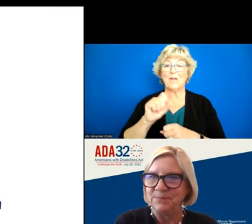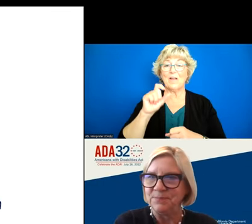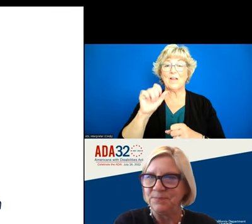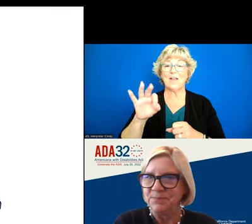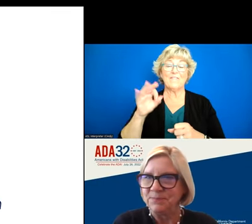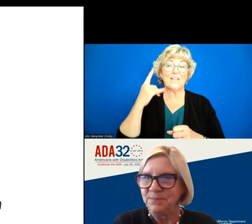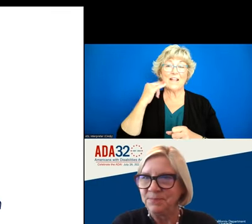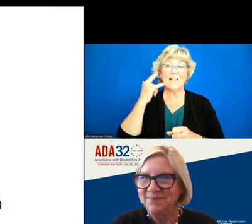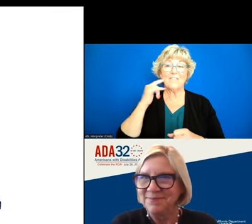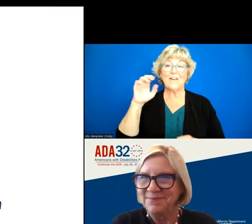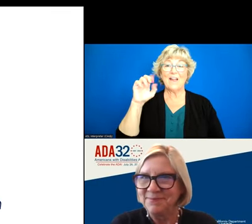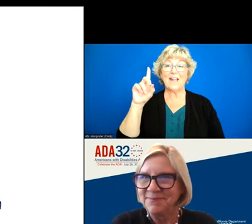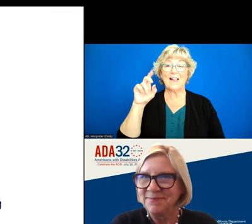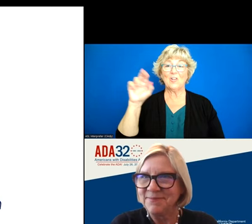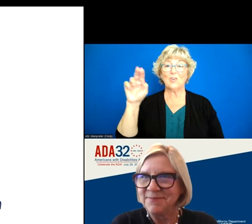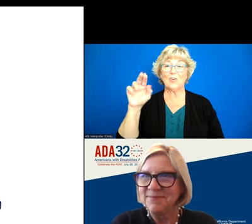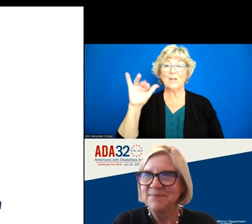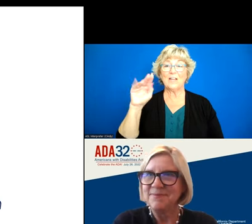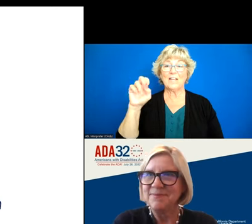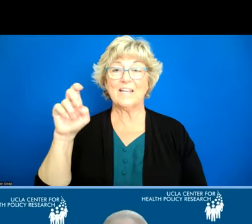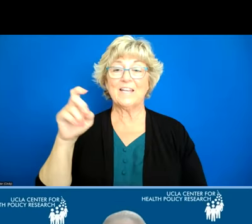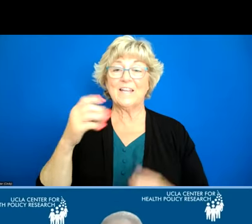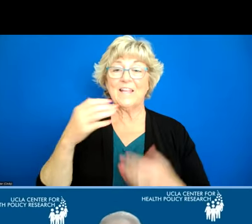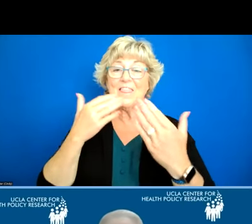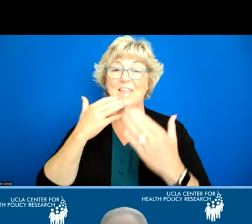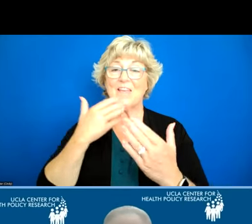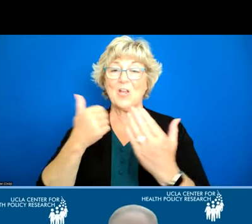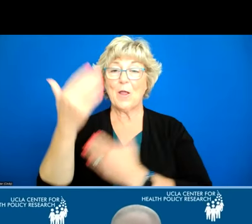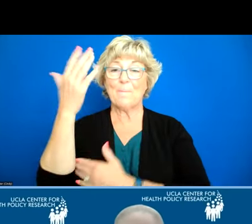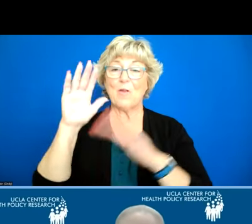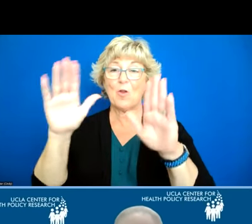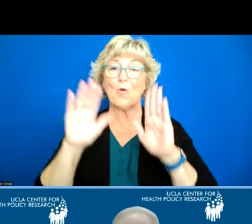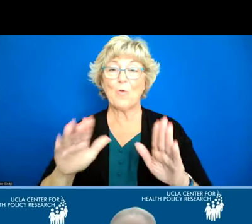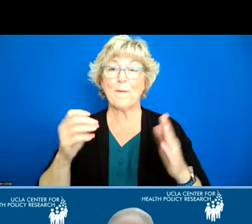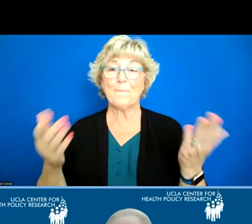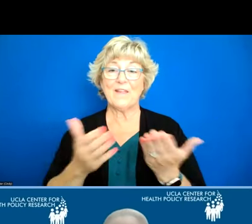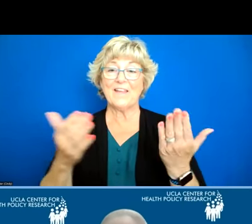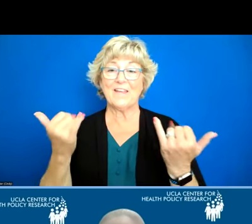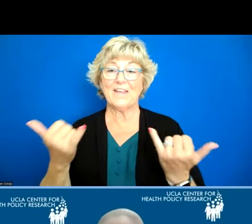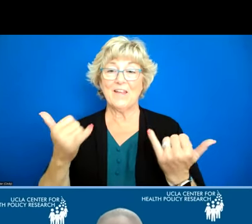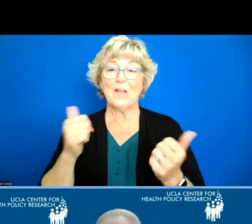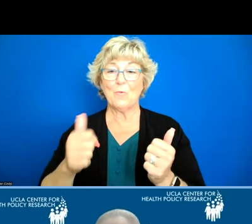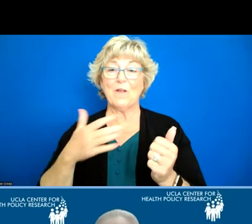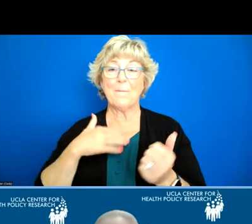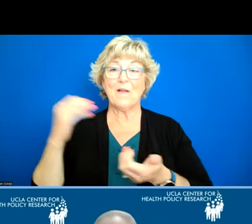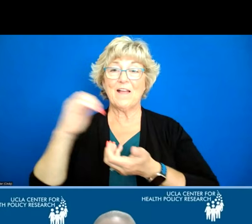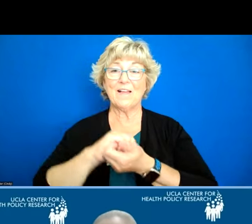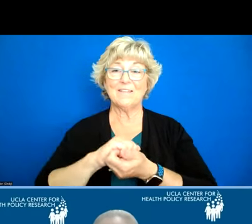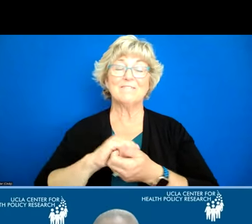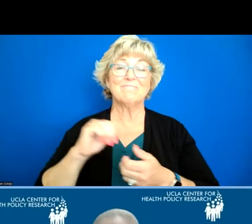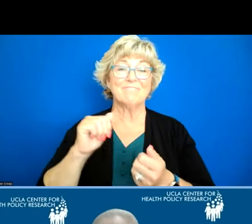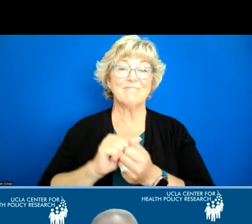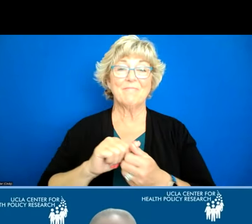good morning thank you so much susan it's so great to be here today with my colleague dr imelda